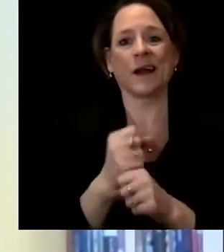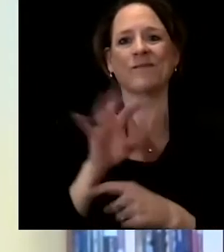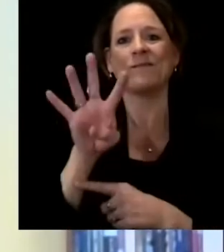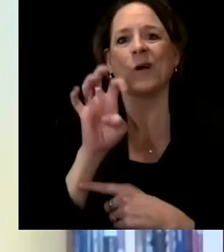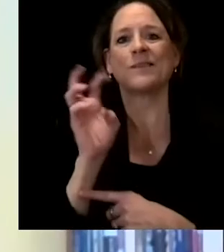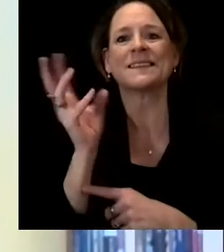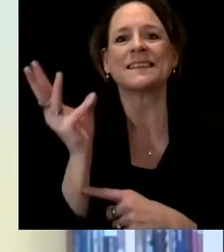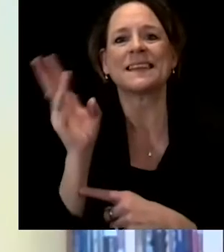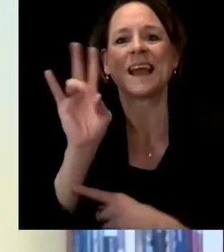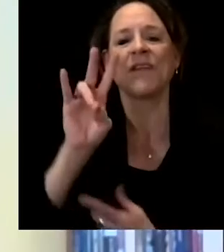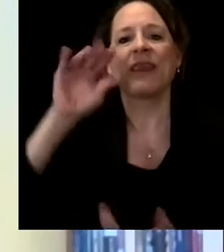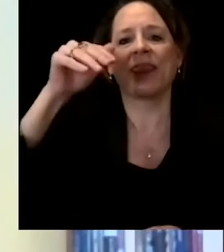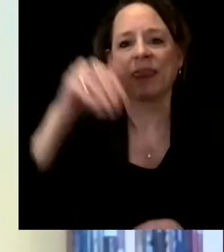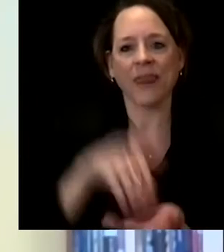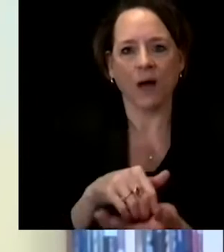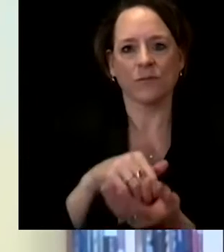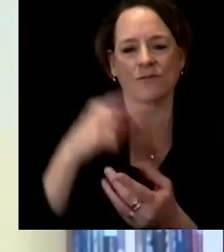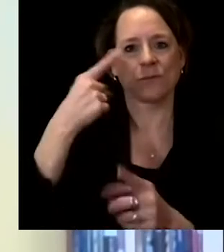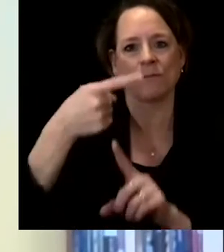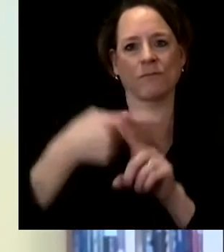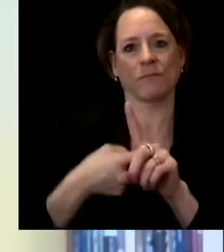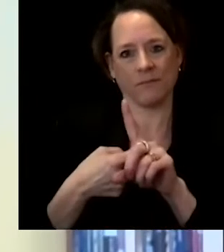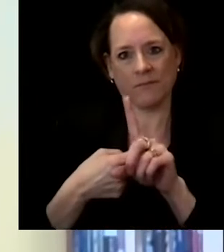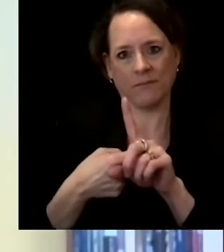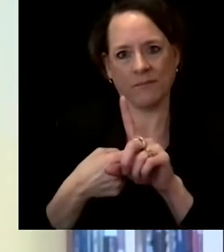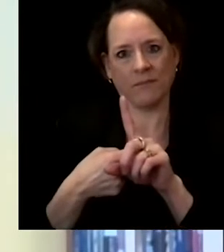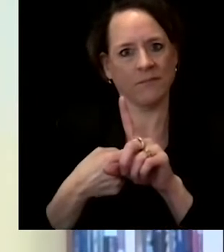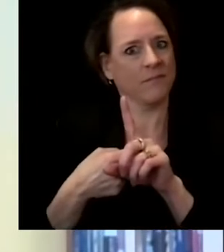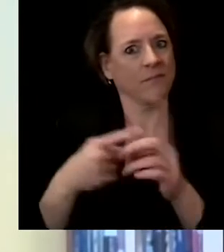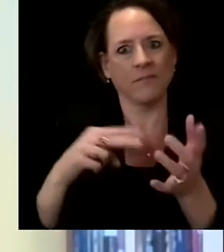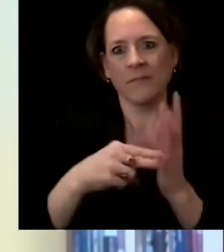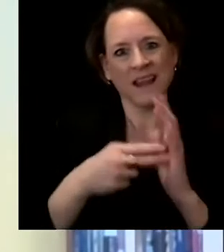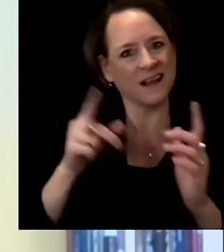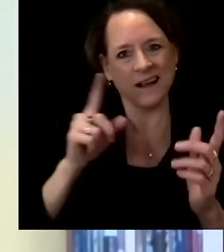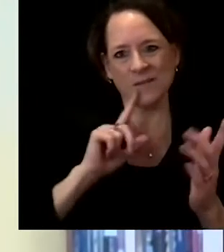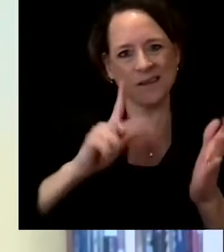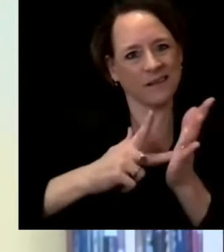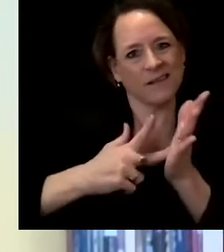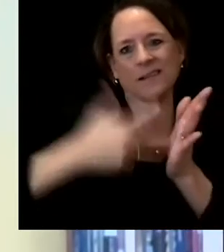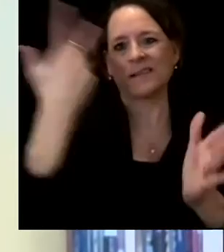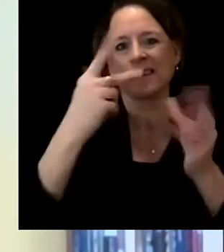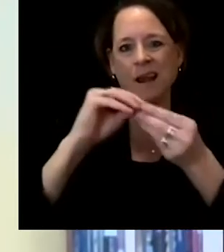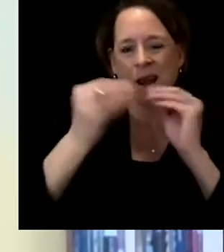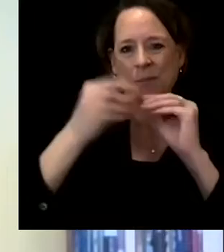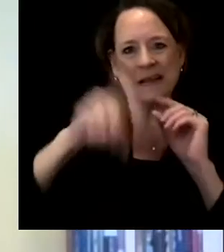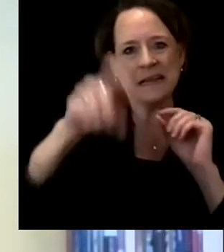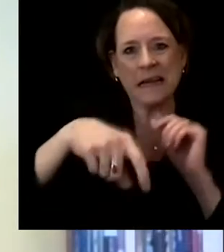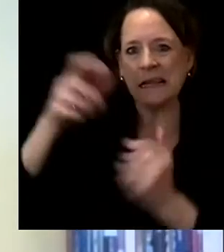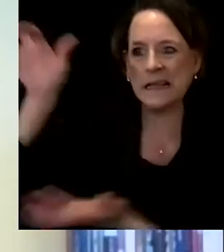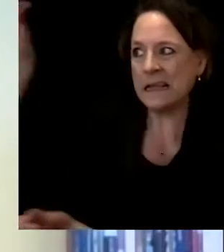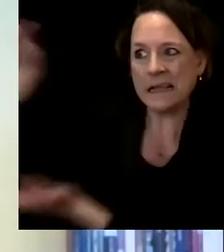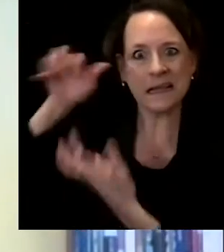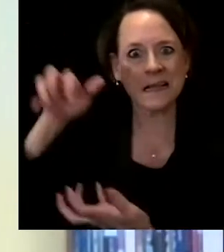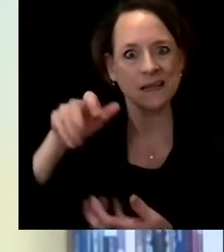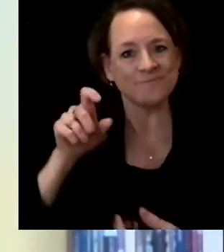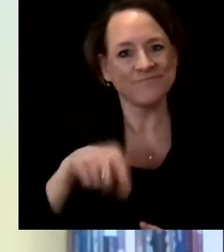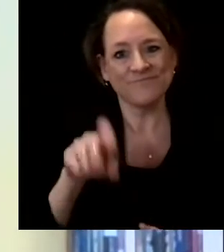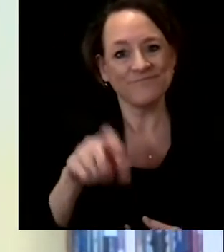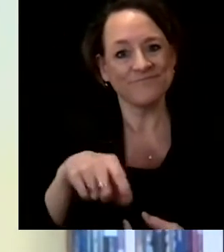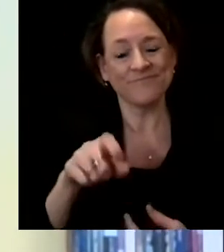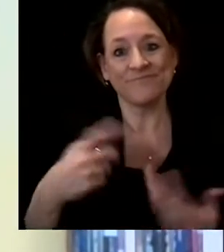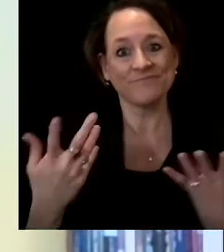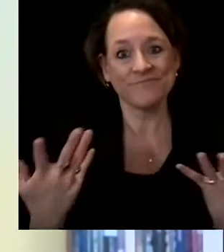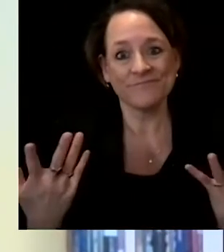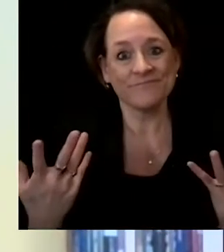the amount of vaccine that we are currently receiving. So that is why we are not in a position to